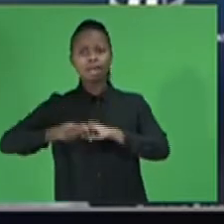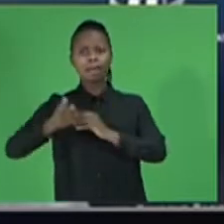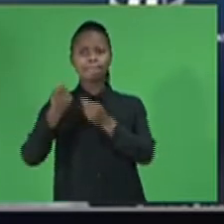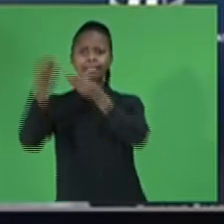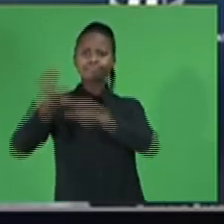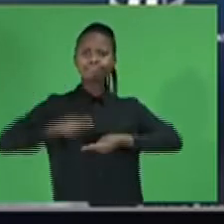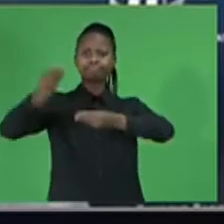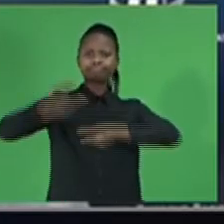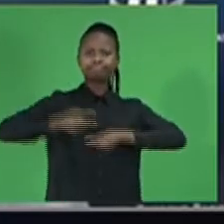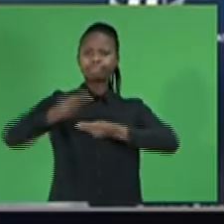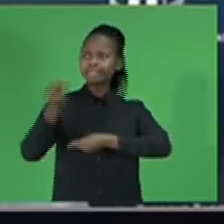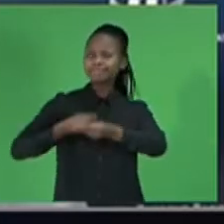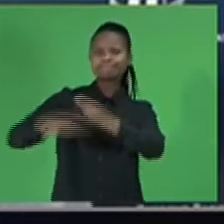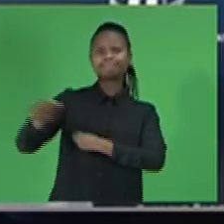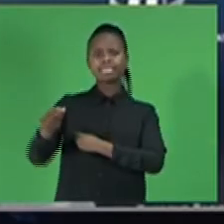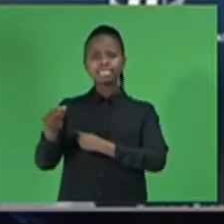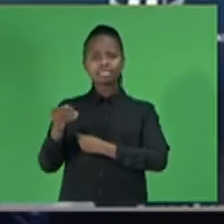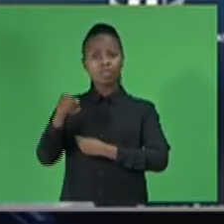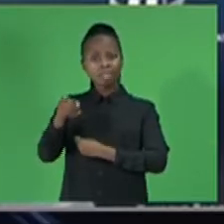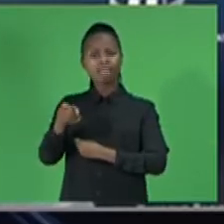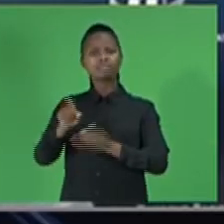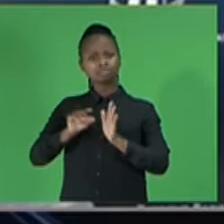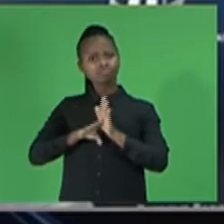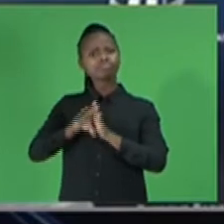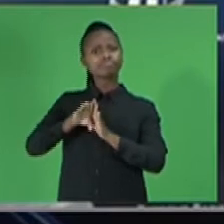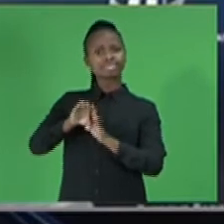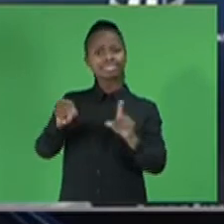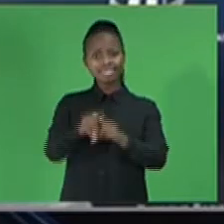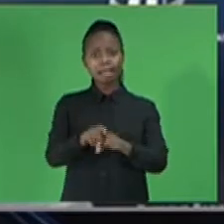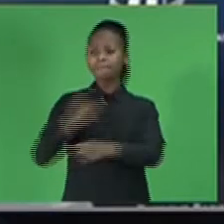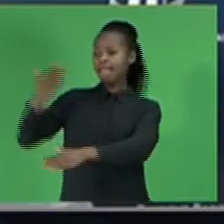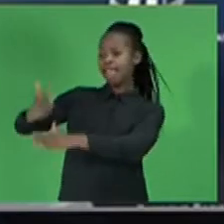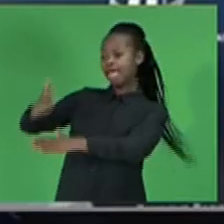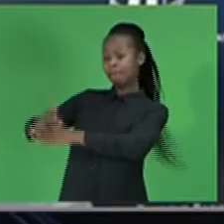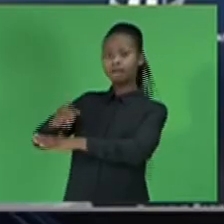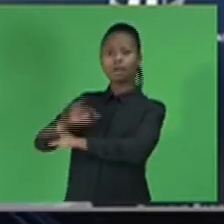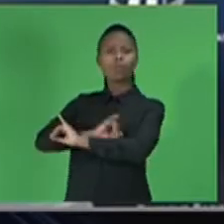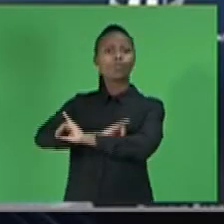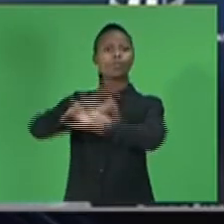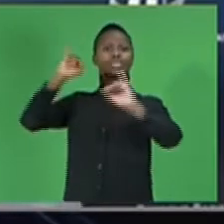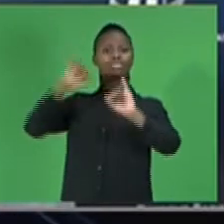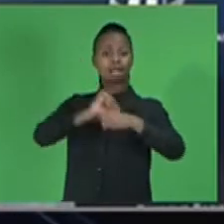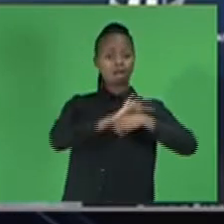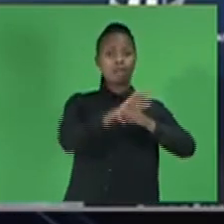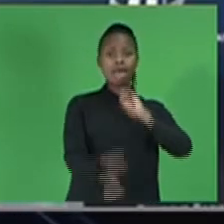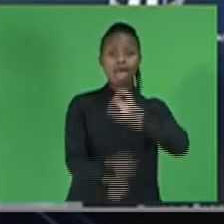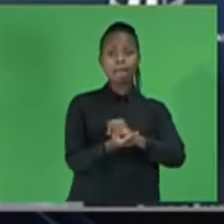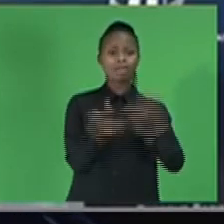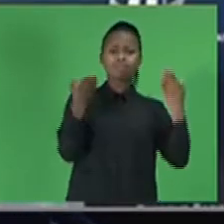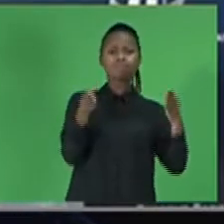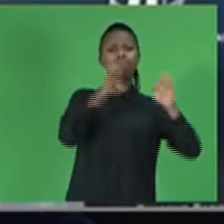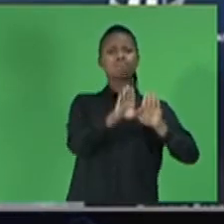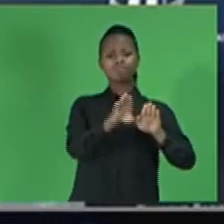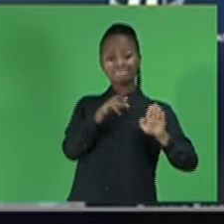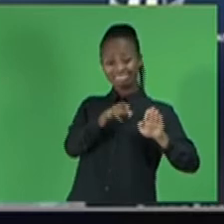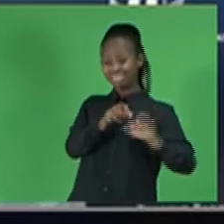impeding recovery in labor-intensive sectors, hardest hit by the lockdowns. GDP is